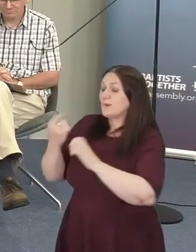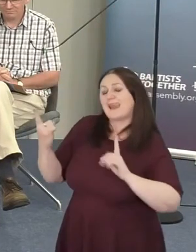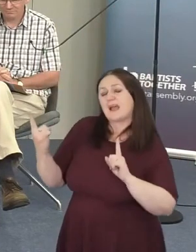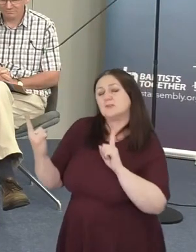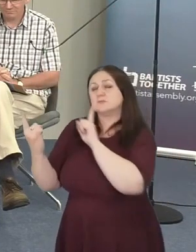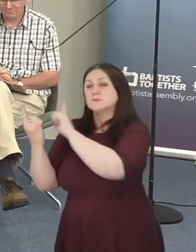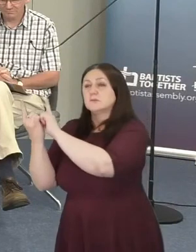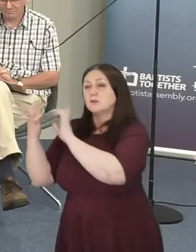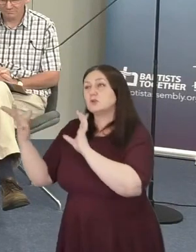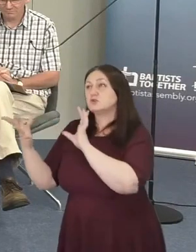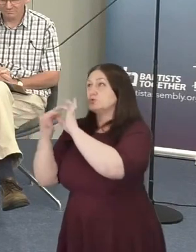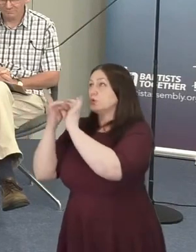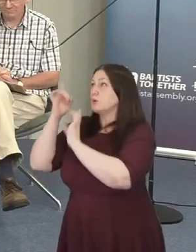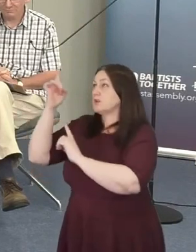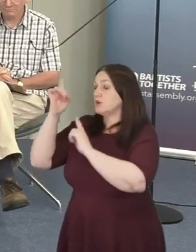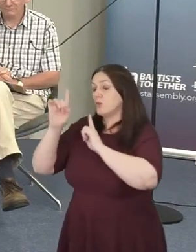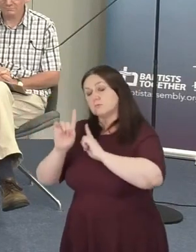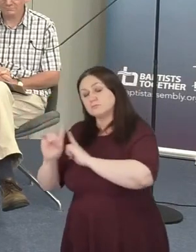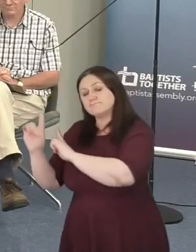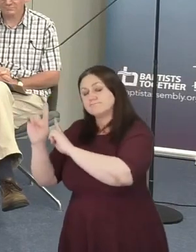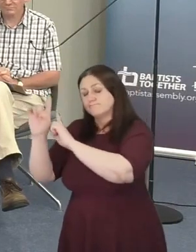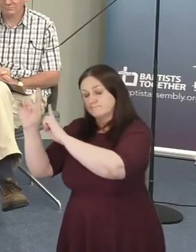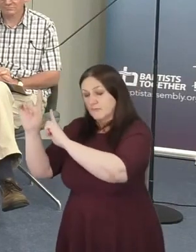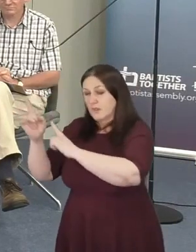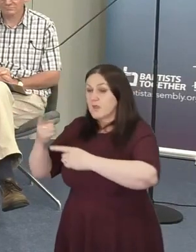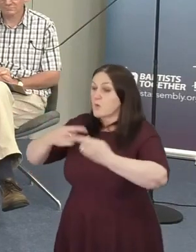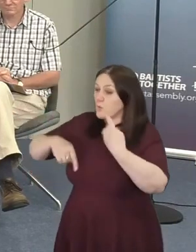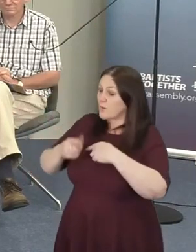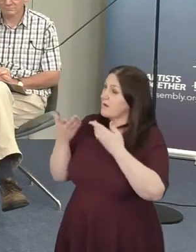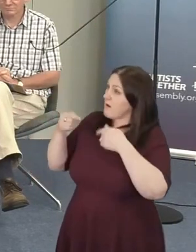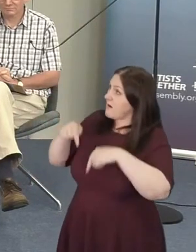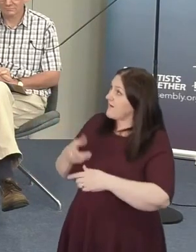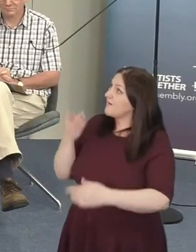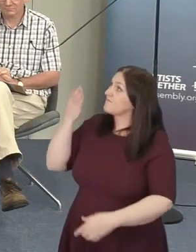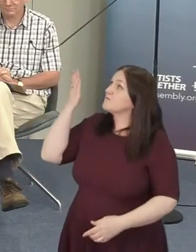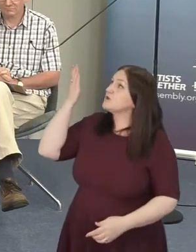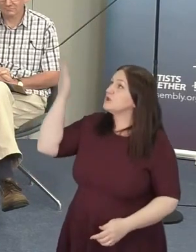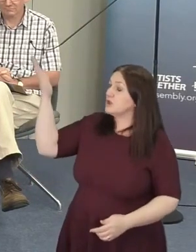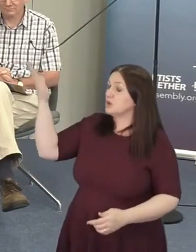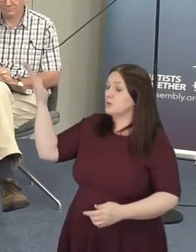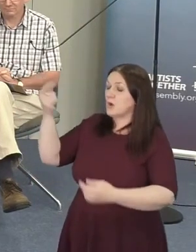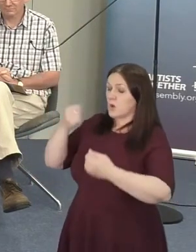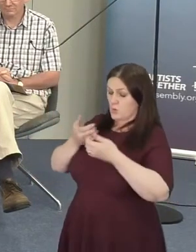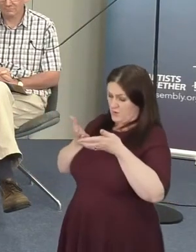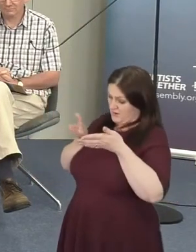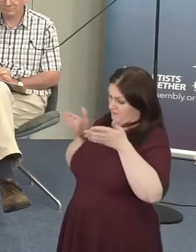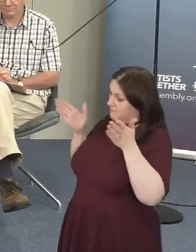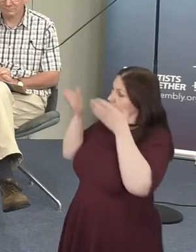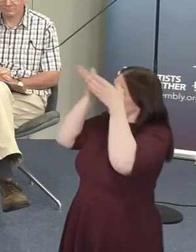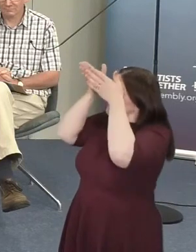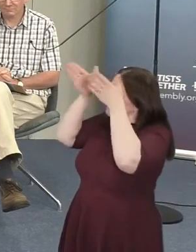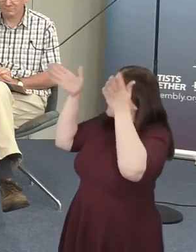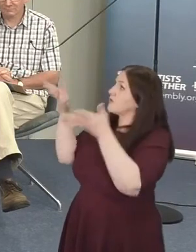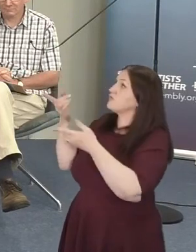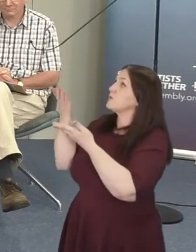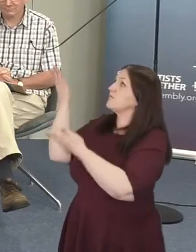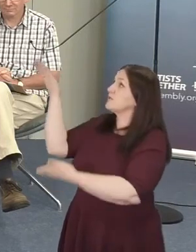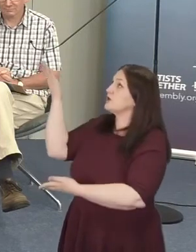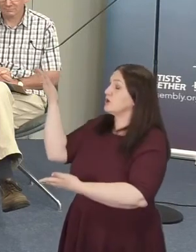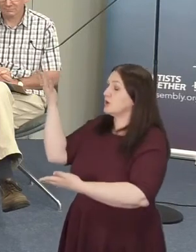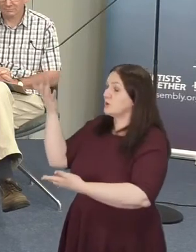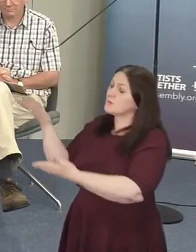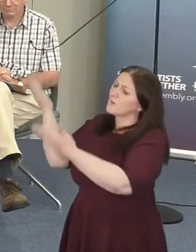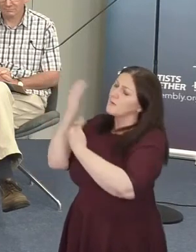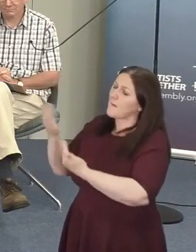afresh with your Holy Spirit Lord. We are here for you. We just make room for you. So come Holy Spirit we pray. Fill us